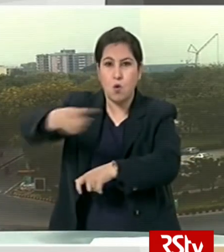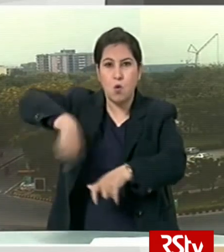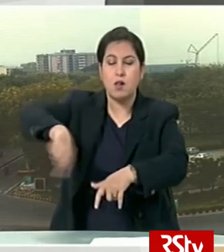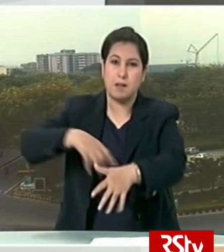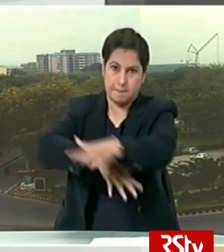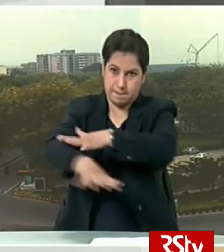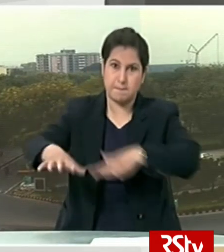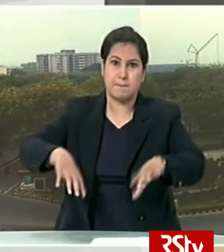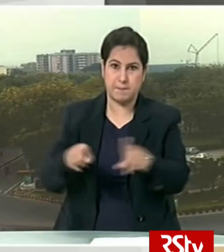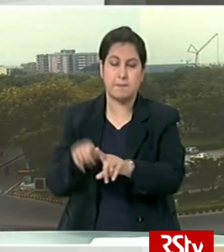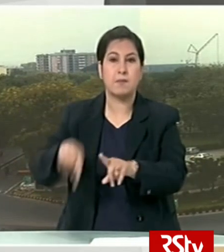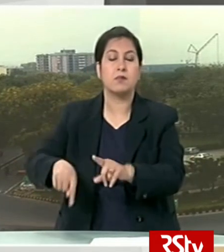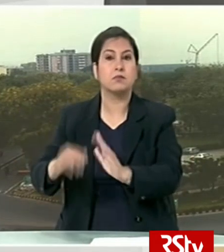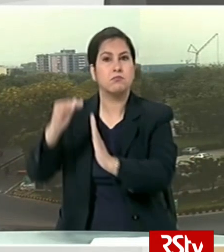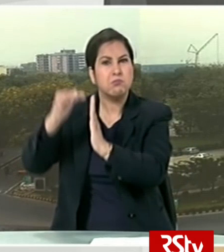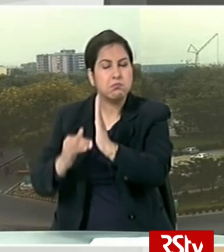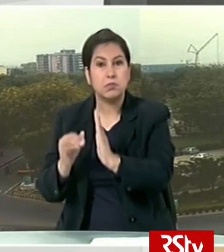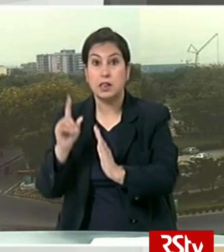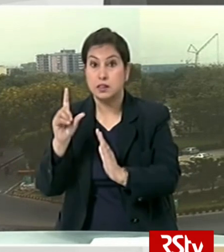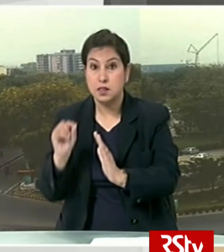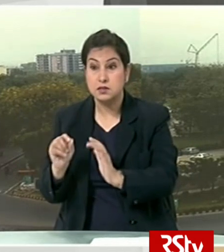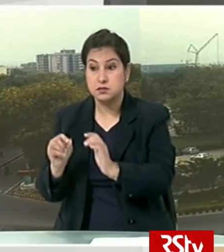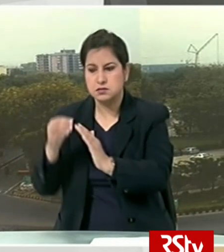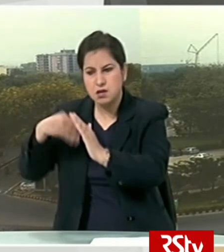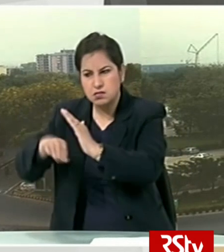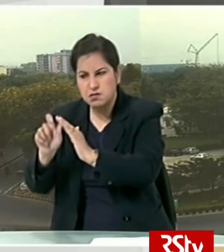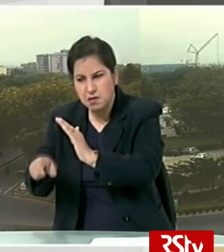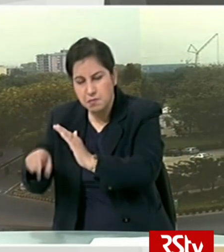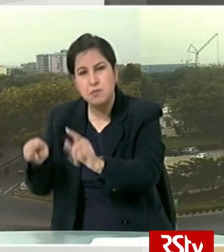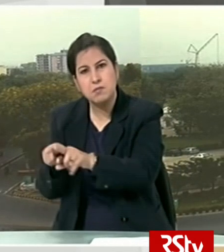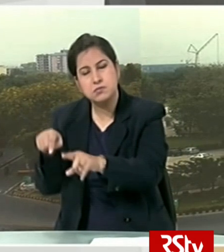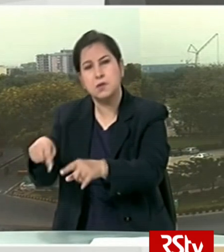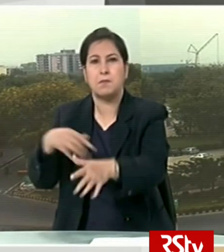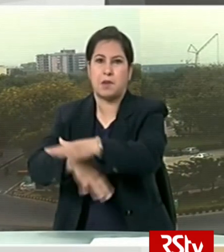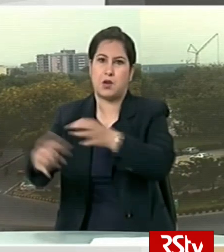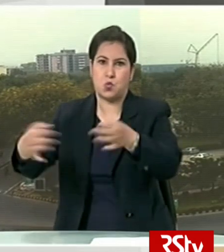working in all establishments including those with less than 10 employees